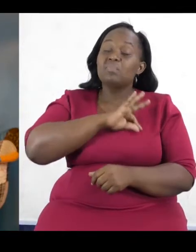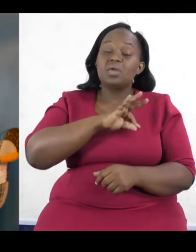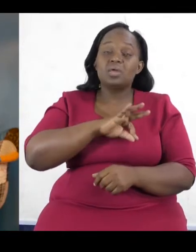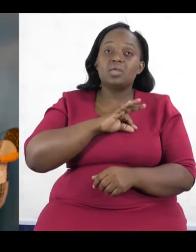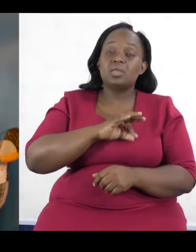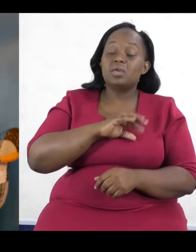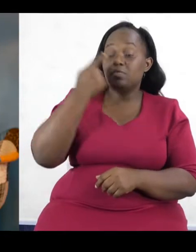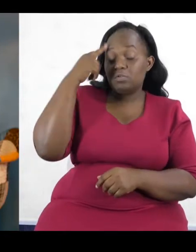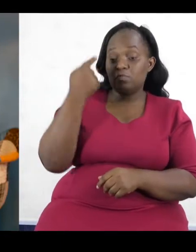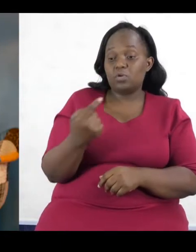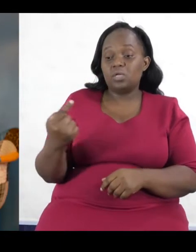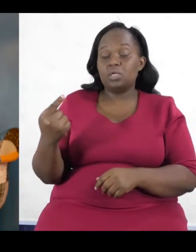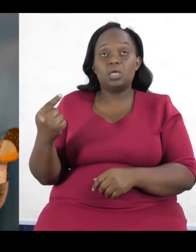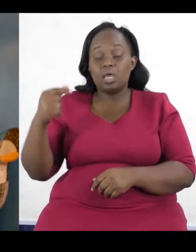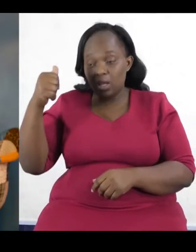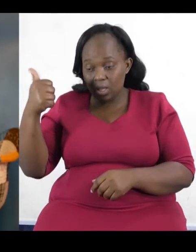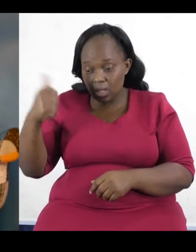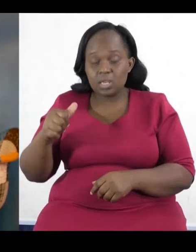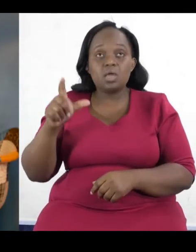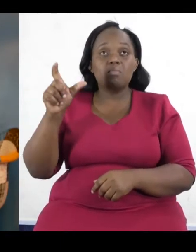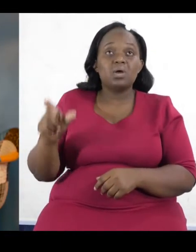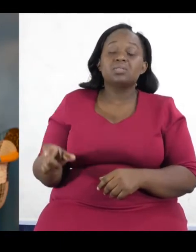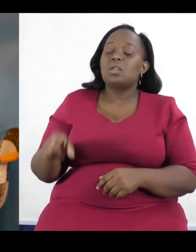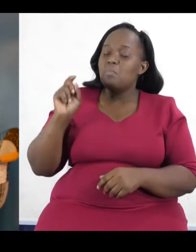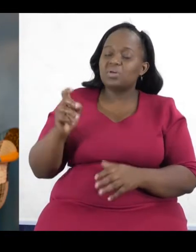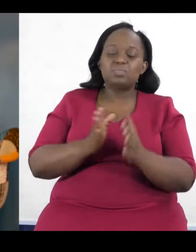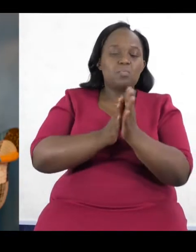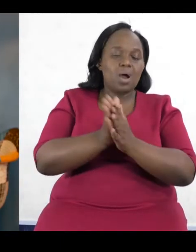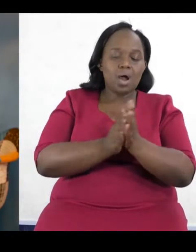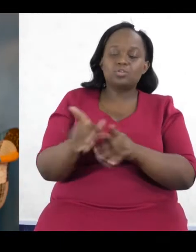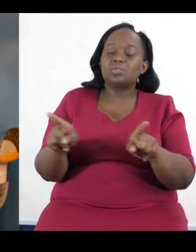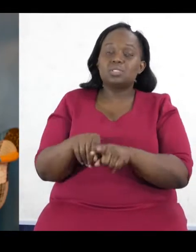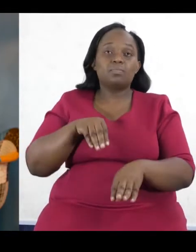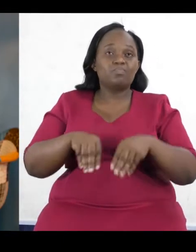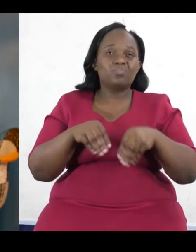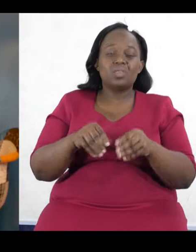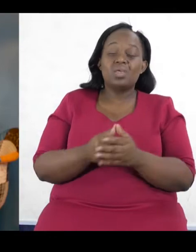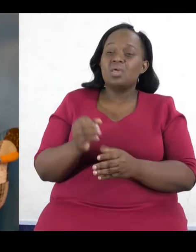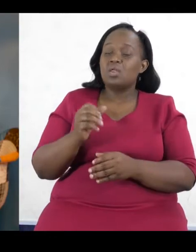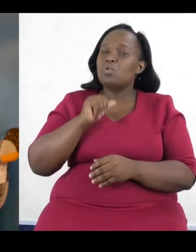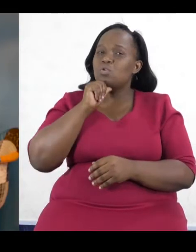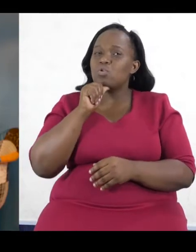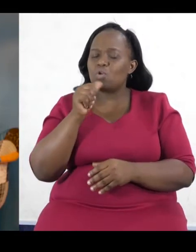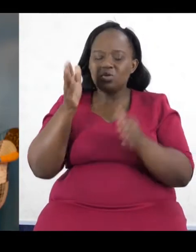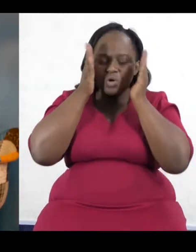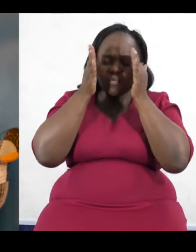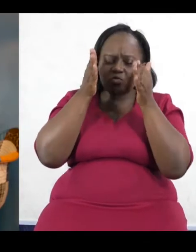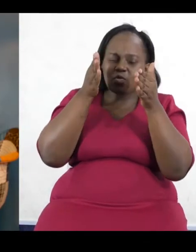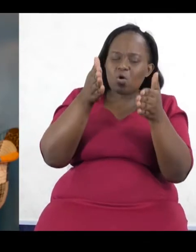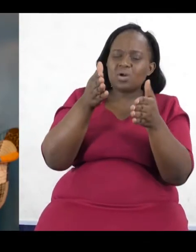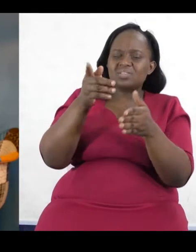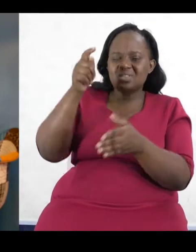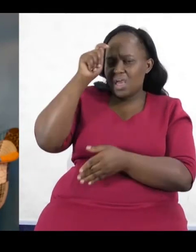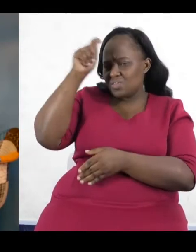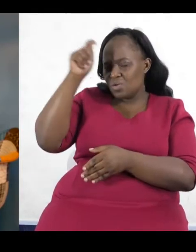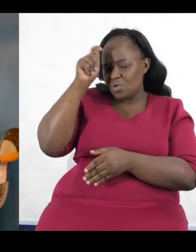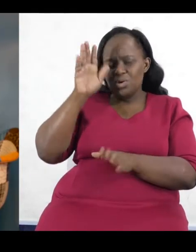and your contribution. So rather than perhaps focus too much on the theory, I think young people need to push for